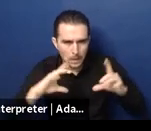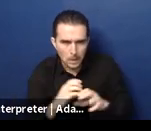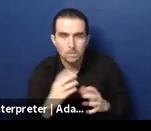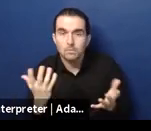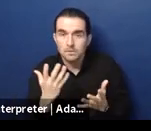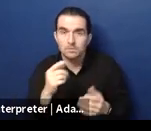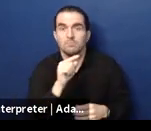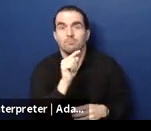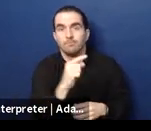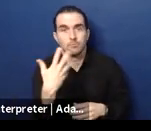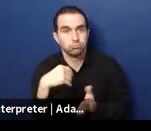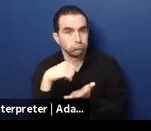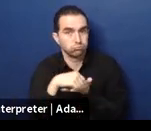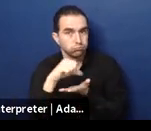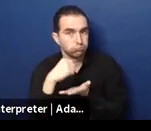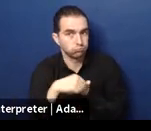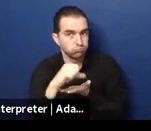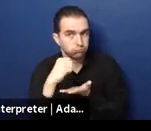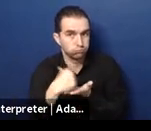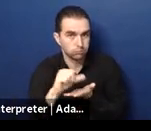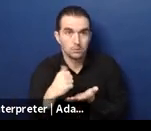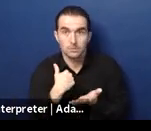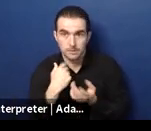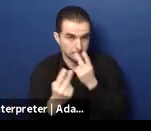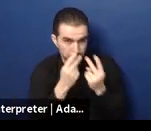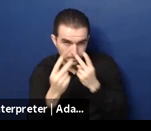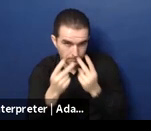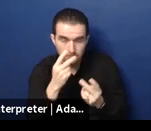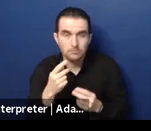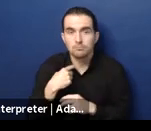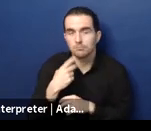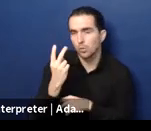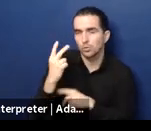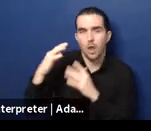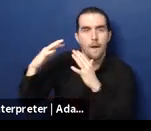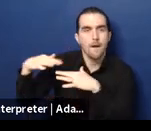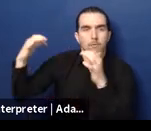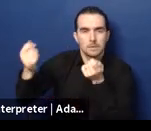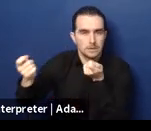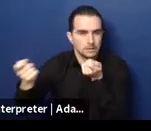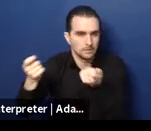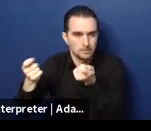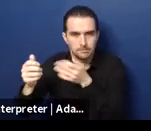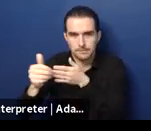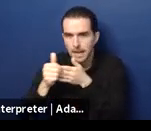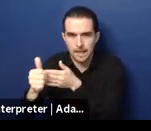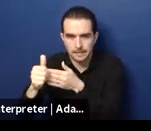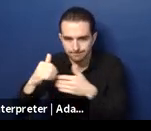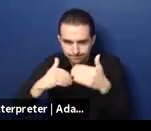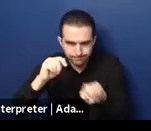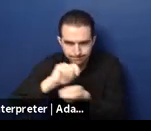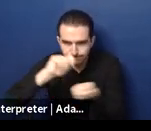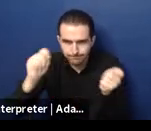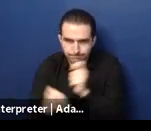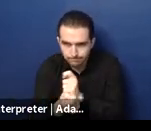oftentimes a lot higher than we all think. These are recurring costs of a line ministry. They are costs that are